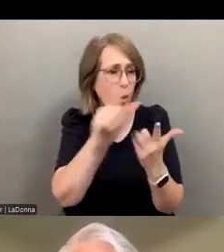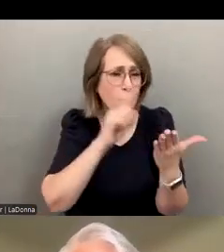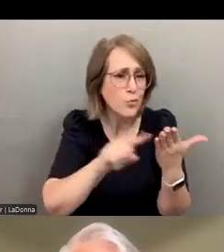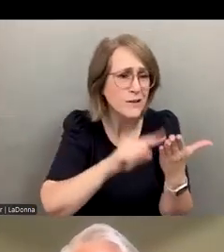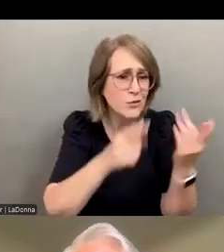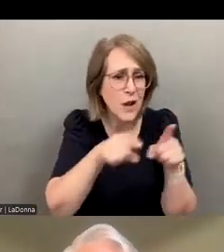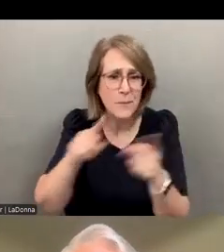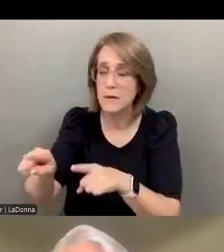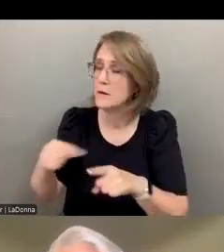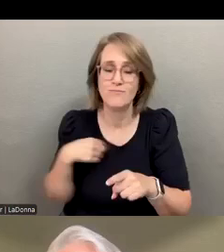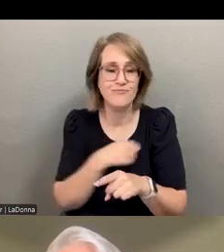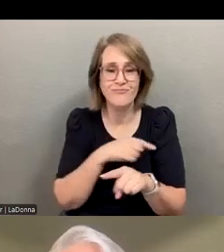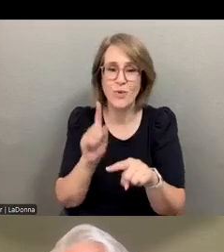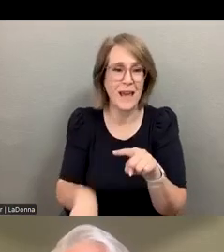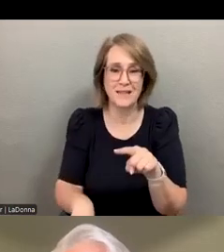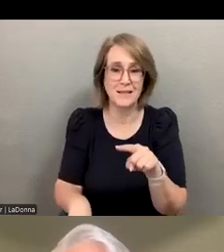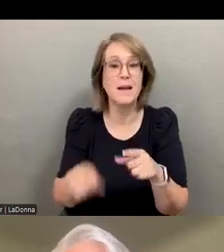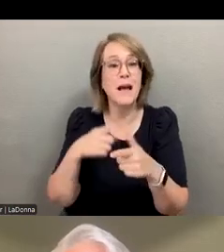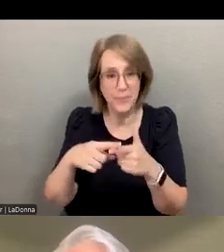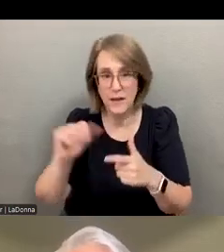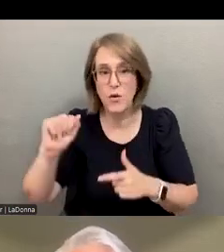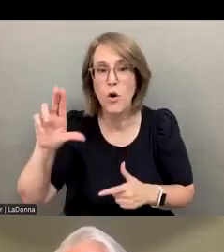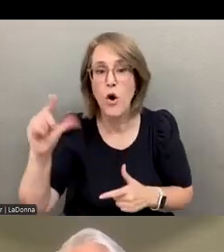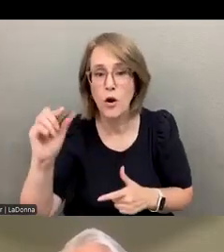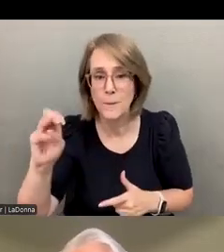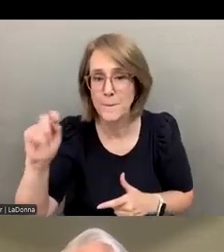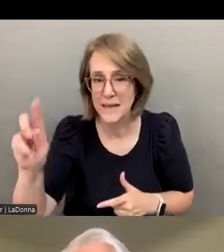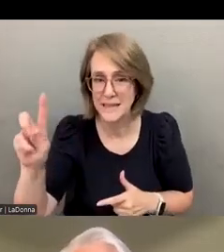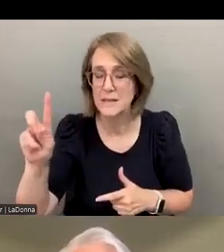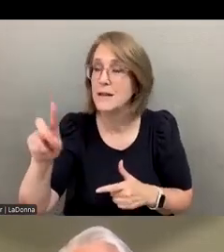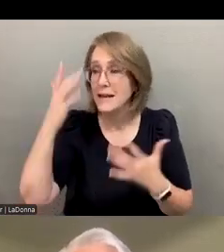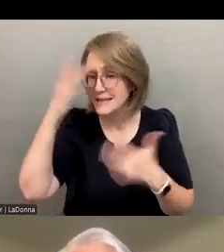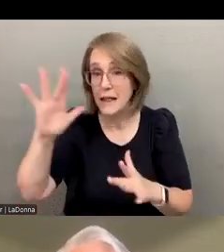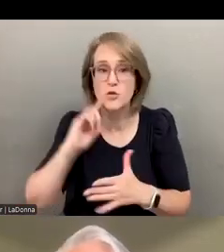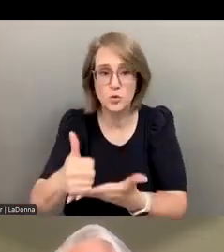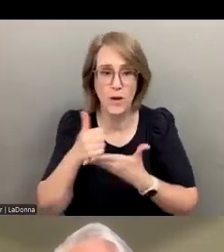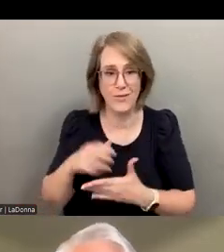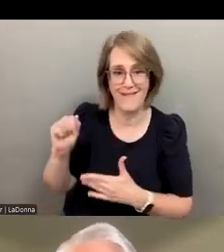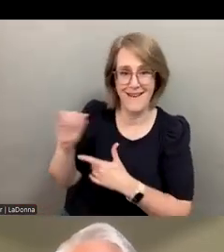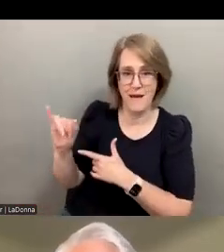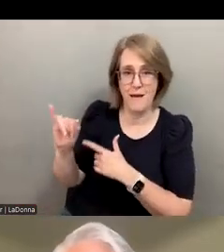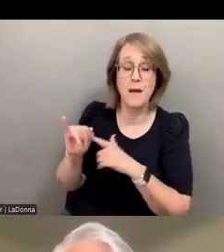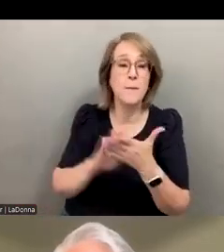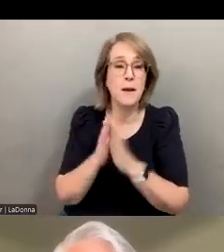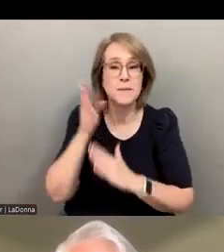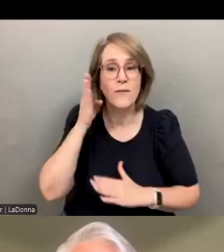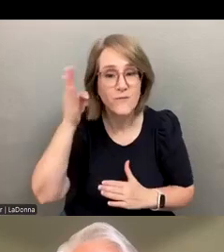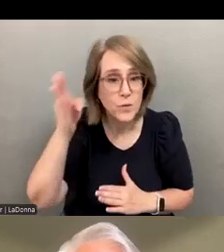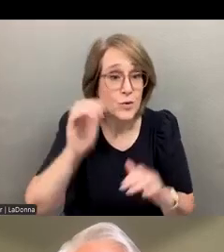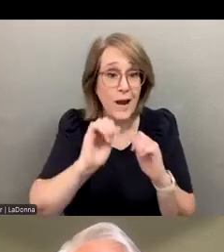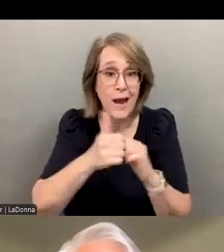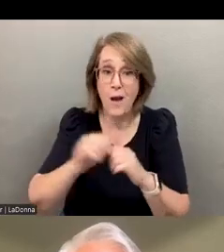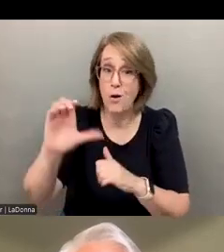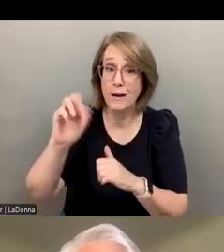we can't do it anymore. And this is where augmented intelligence is actually going to take us. And it is kind of the future in terms of how care